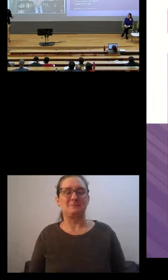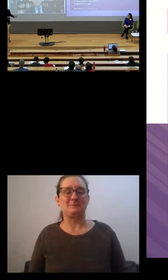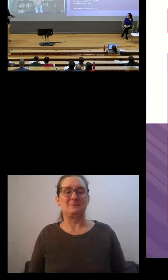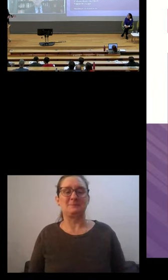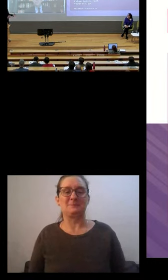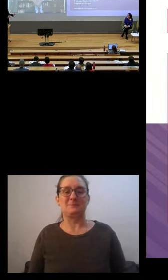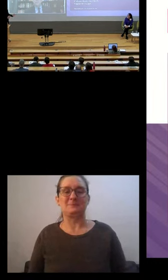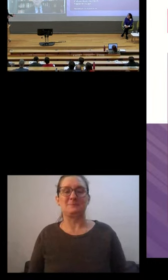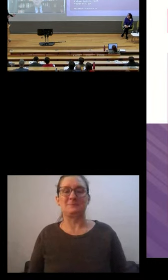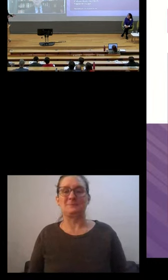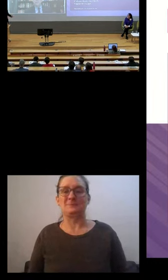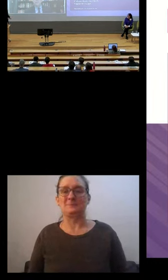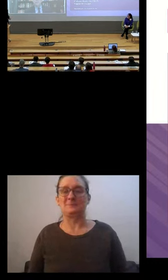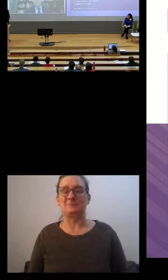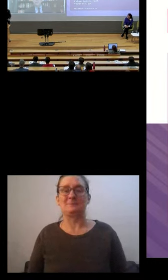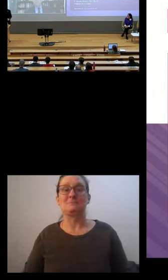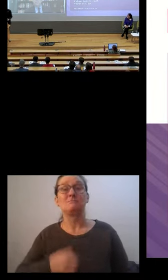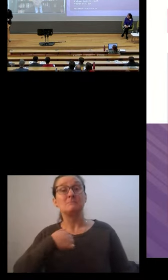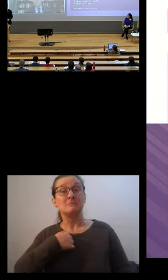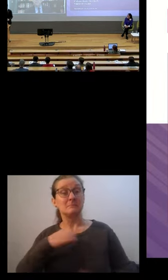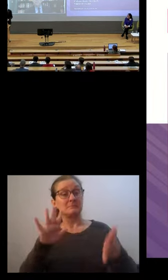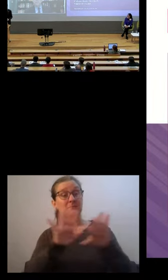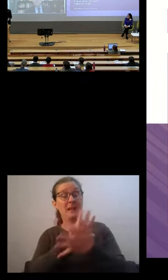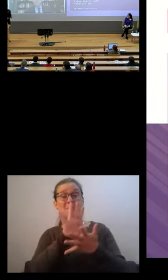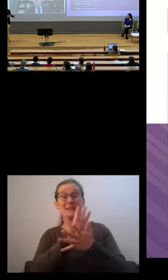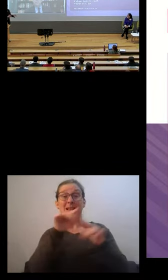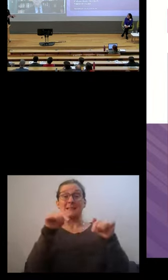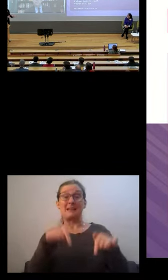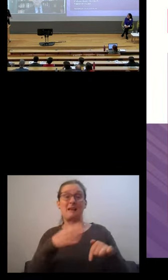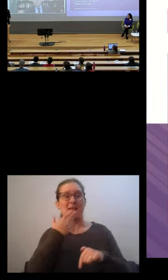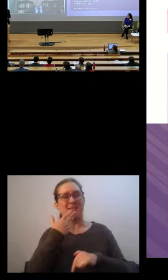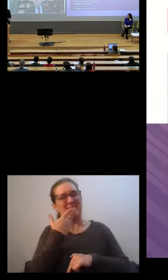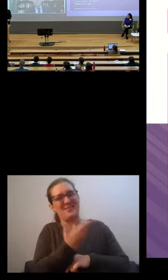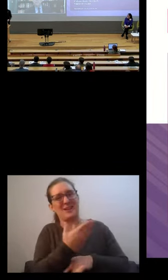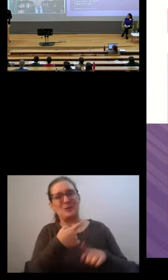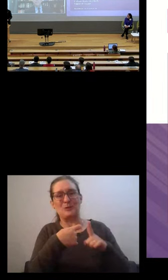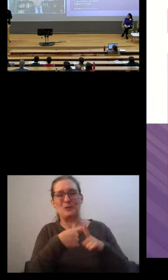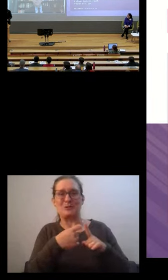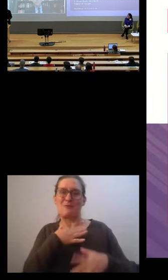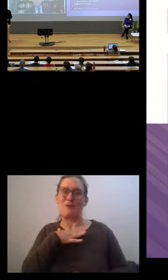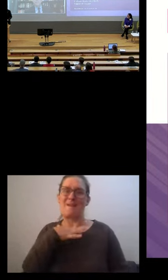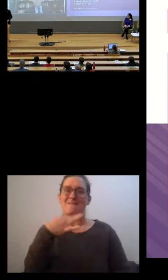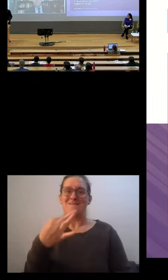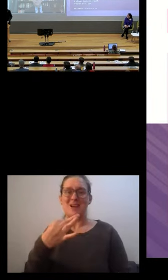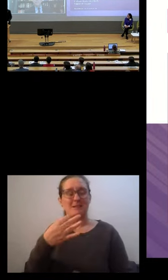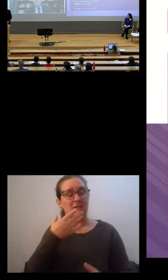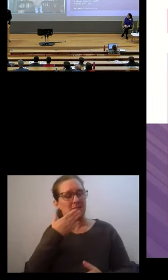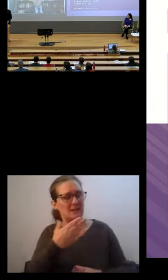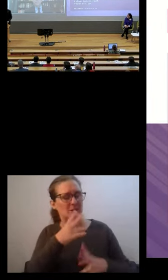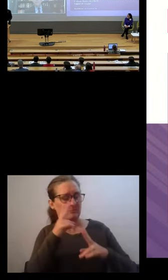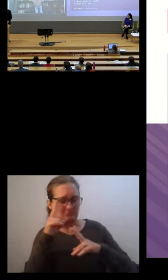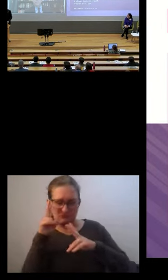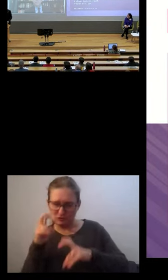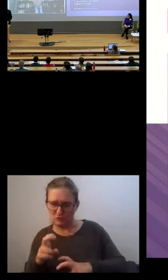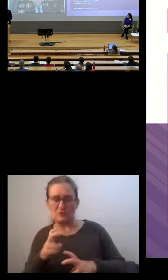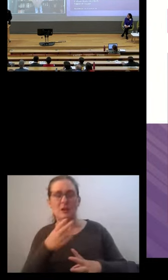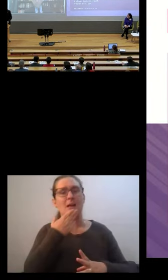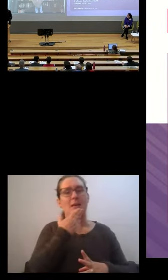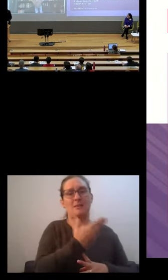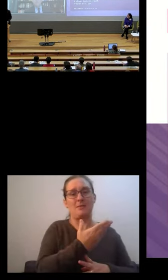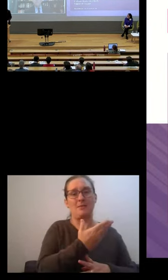Well, I'm delighted to be here. Thank you, Kirsten, very much for inviting me. Thank you for that research. And thank you, Professor Foster, as well, for